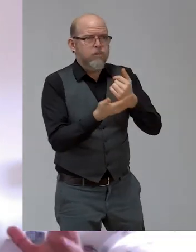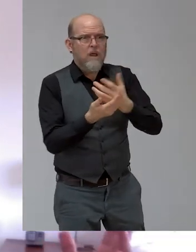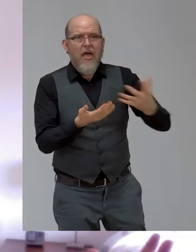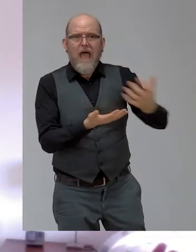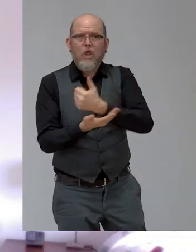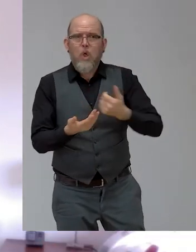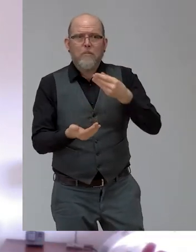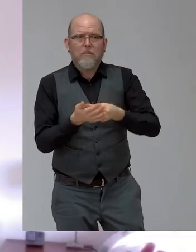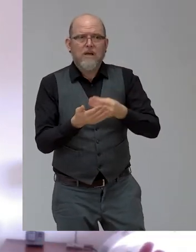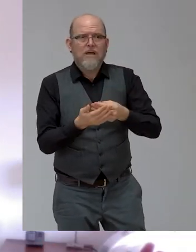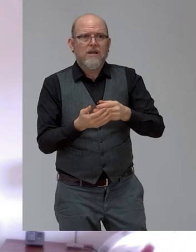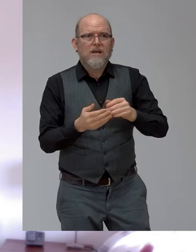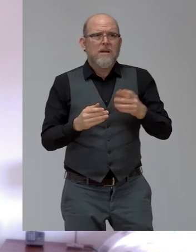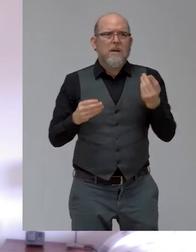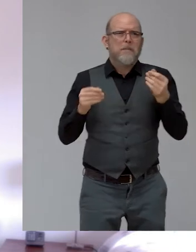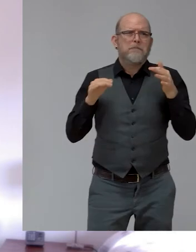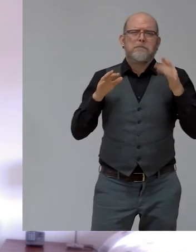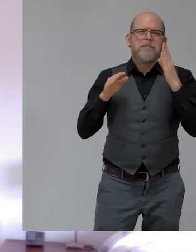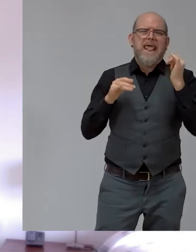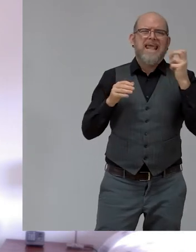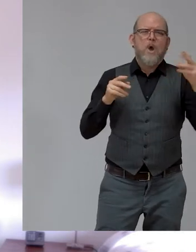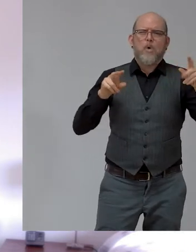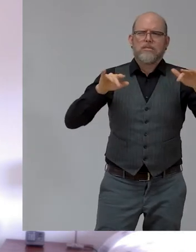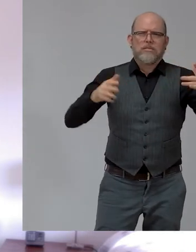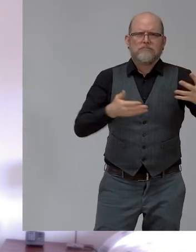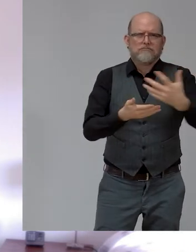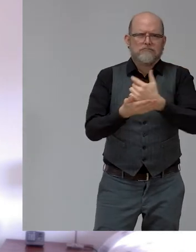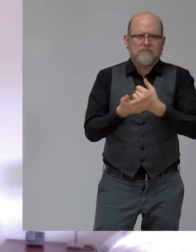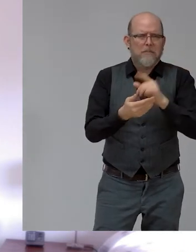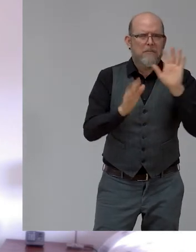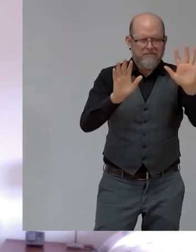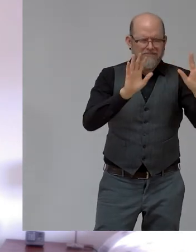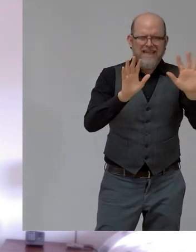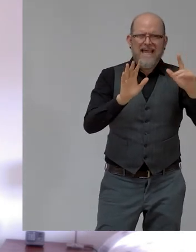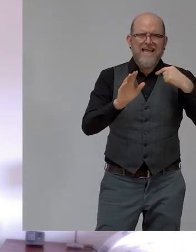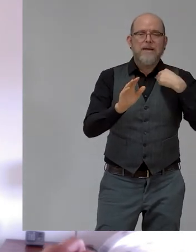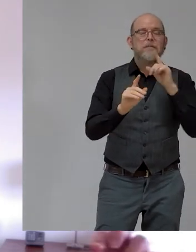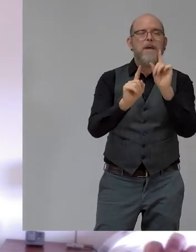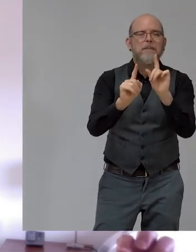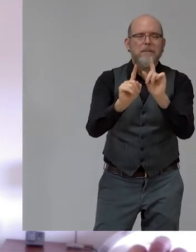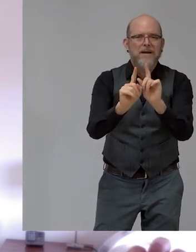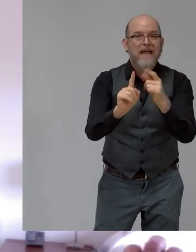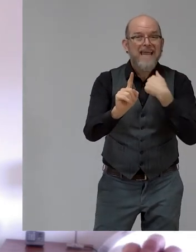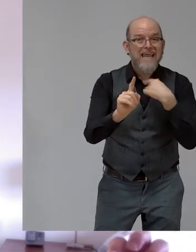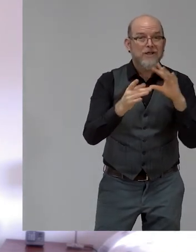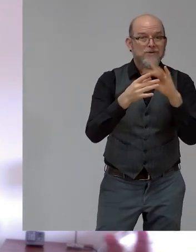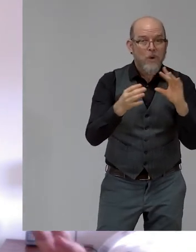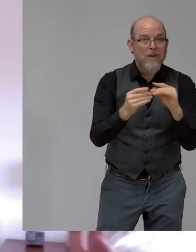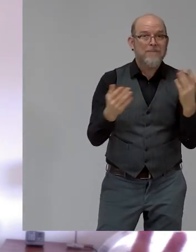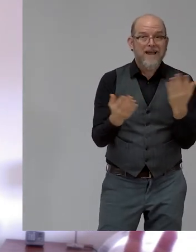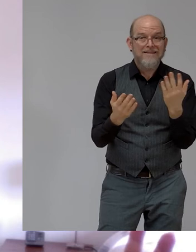pounds? Nobody gives a damn. But what stories, if I helped a person